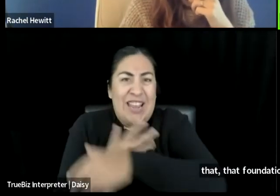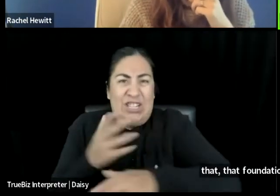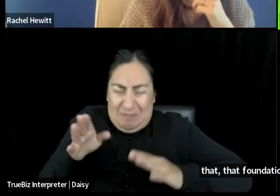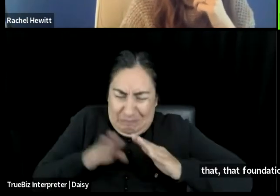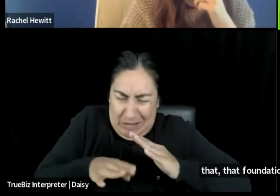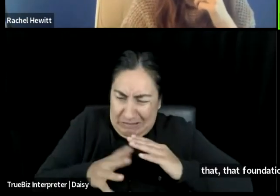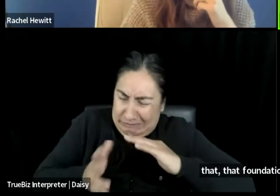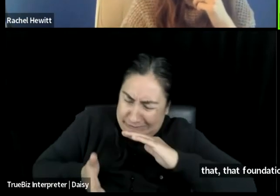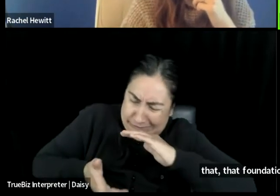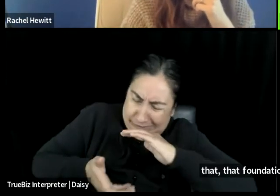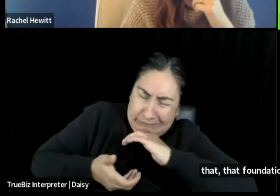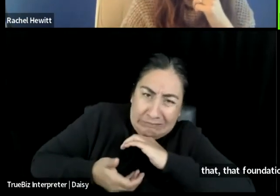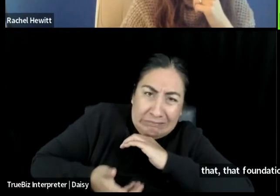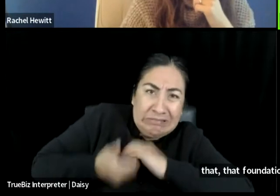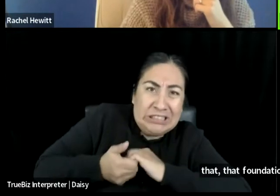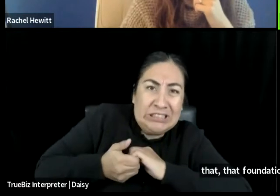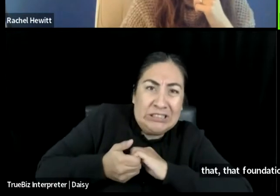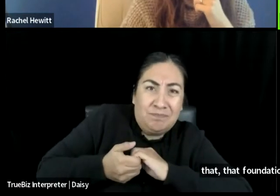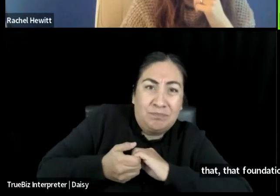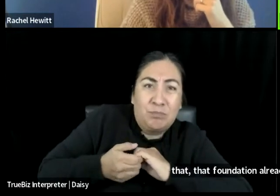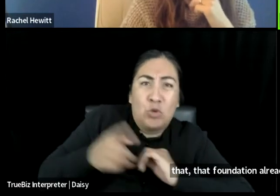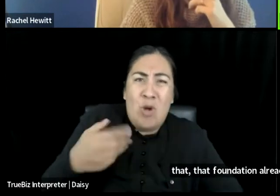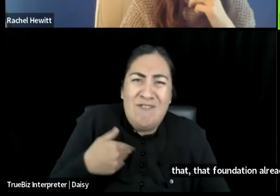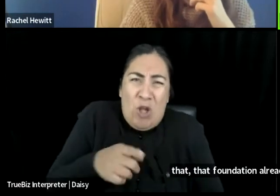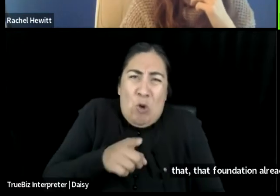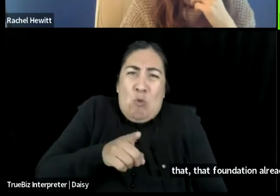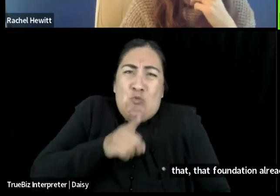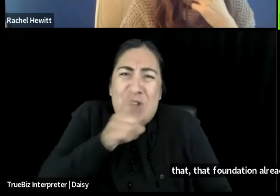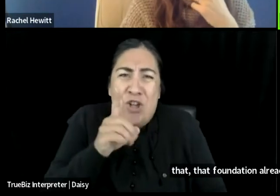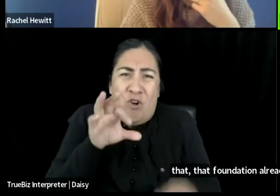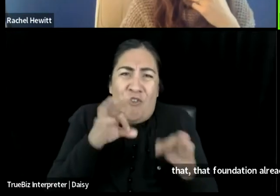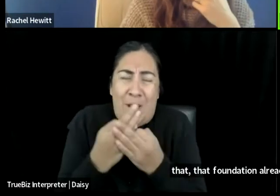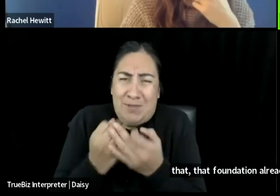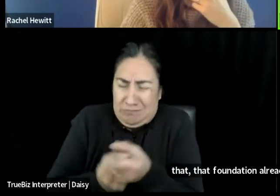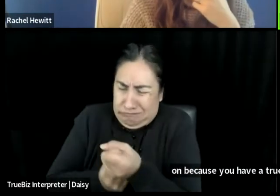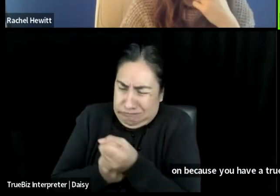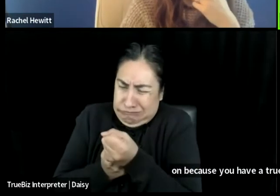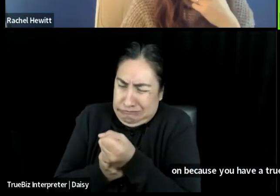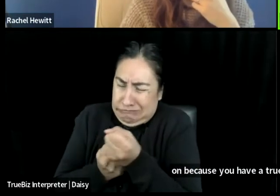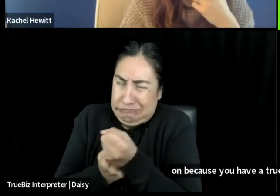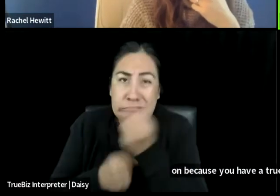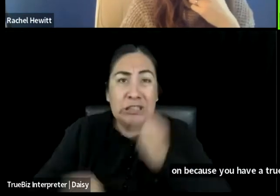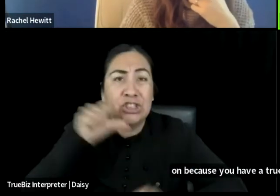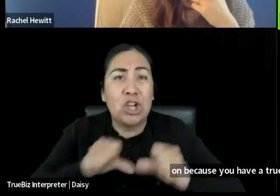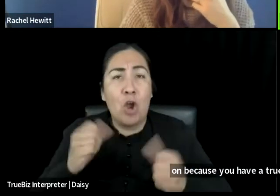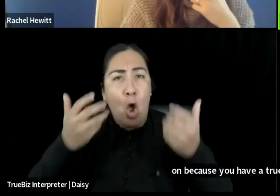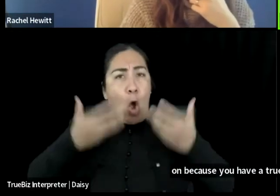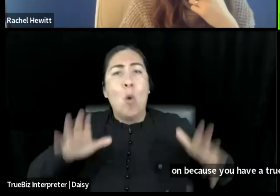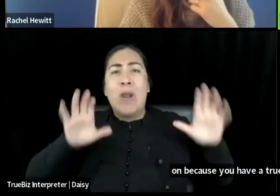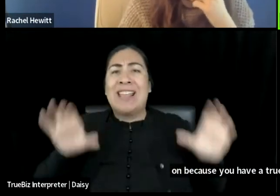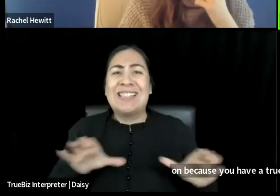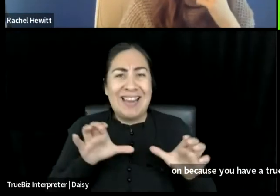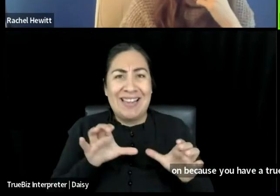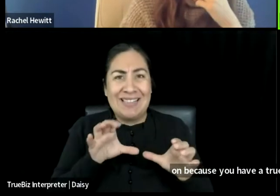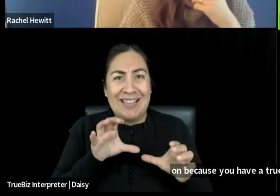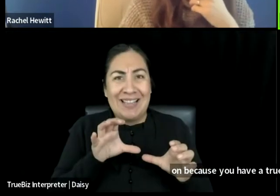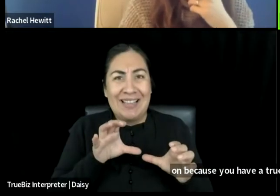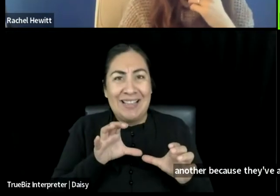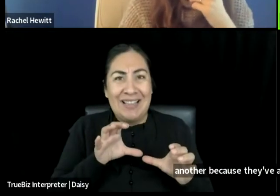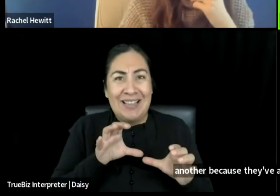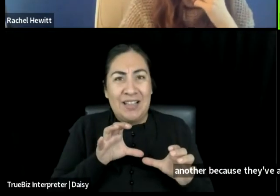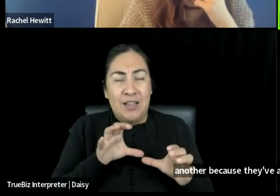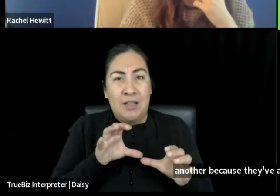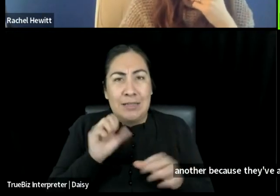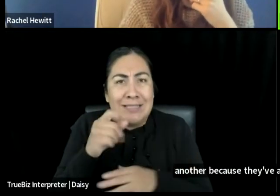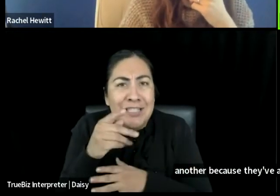will go on because you have a true family that supports one another because they've actually done it in spaces, not